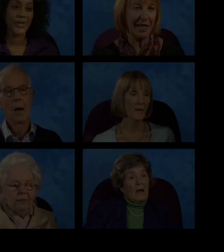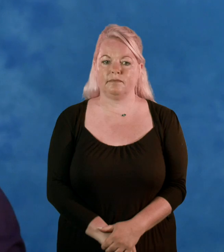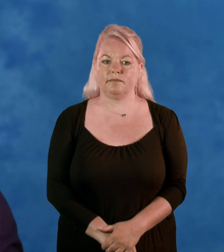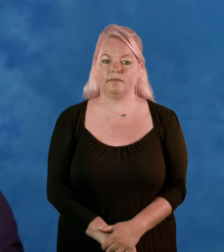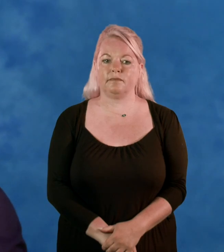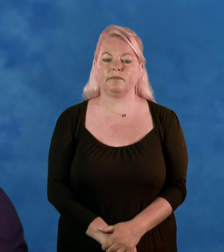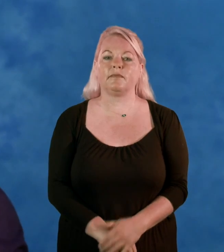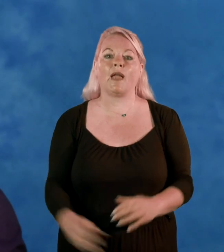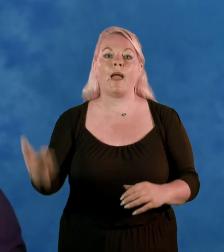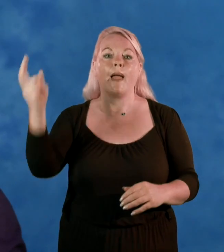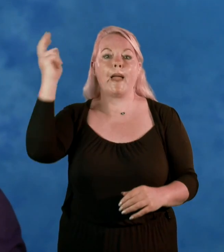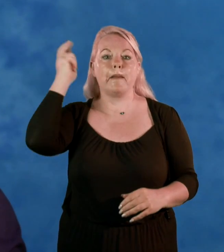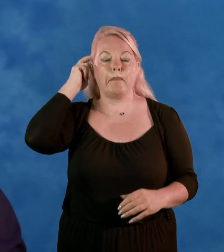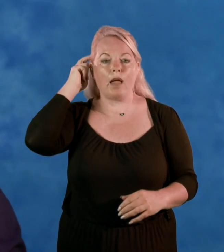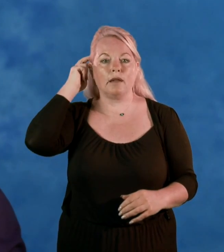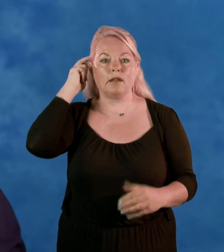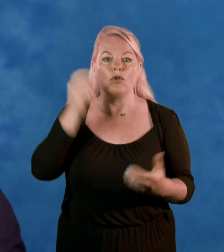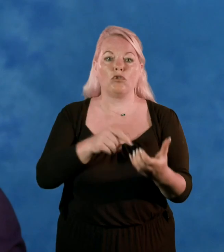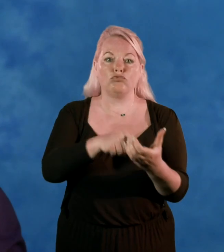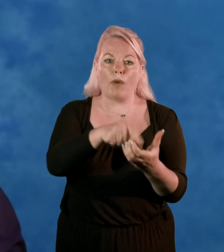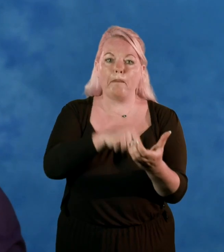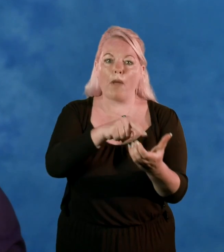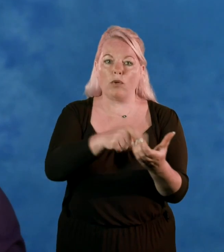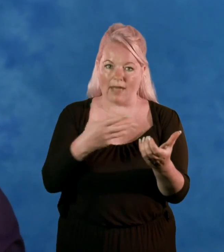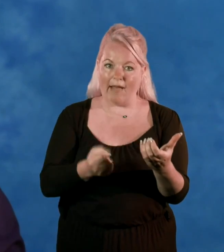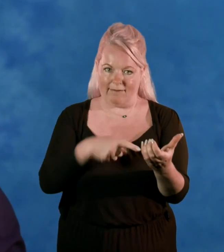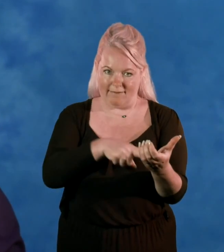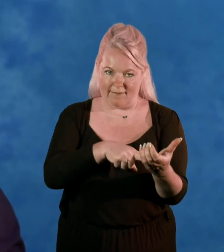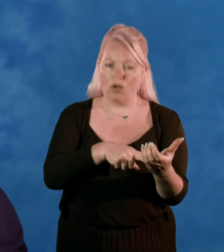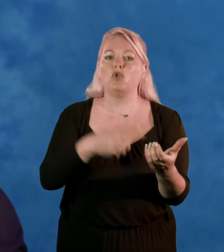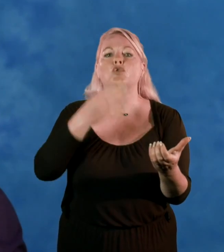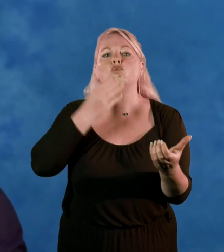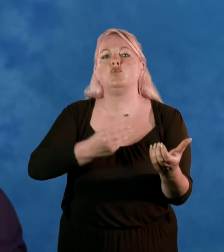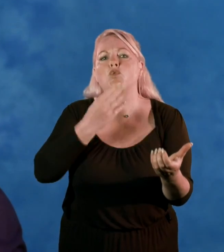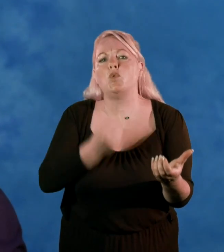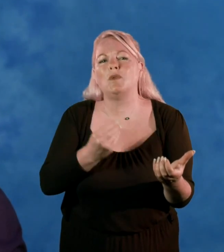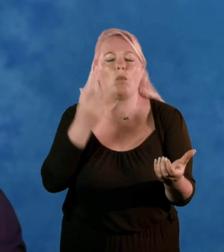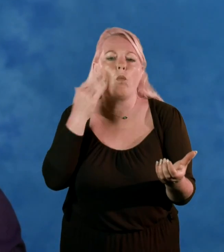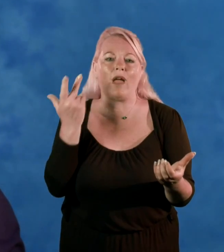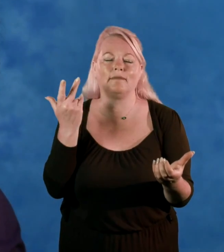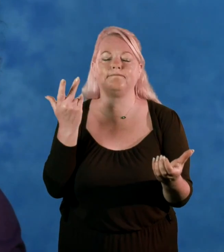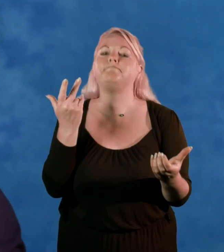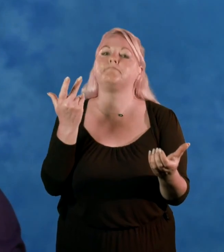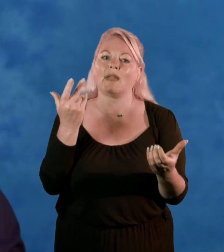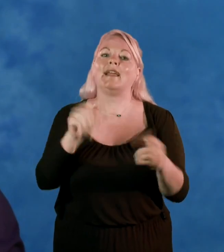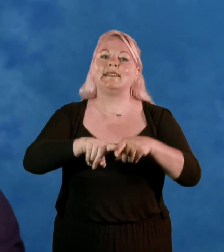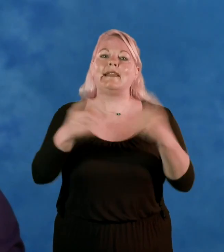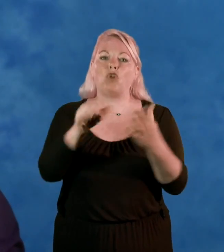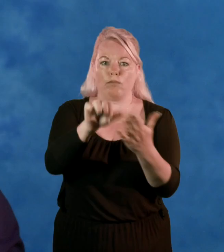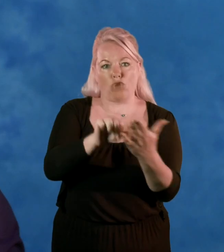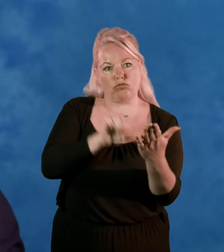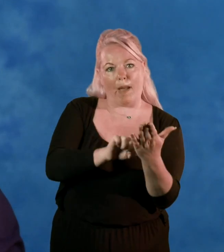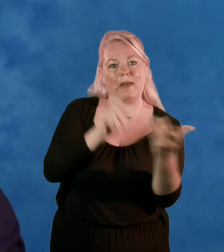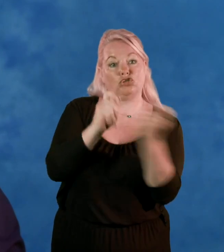The implant has a remote control and I use it only to switch from program to